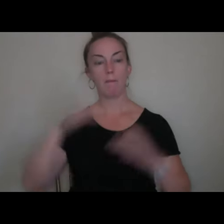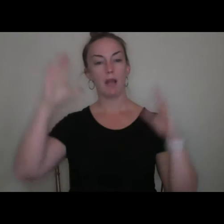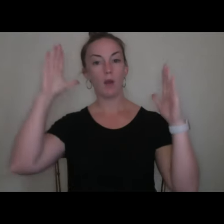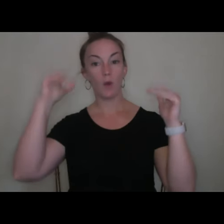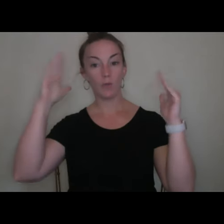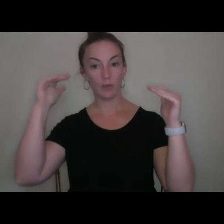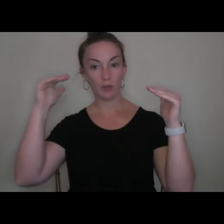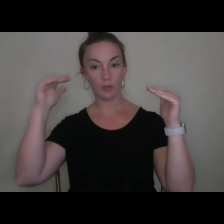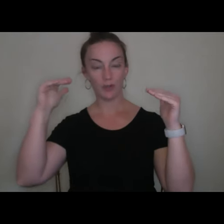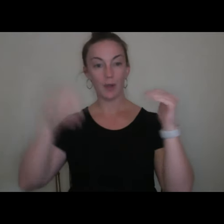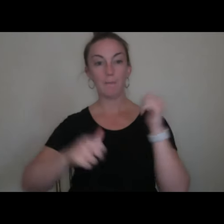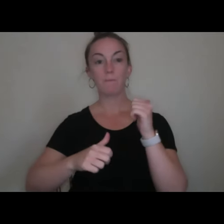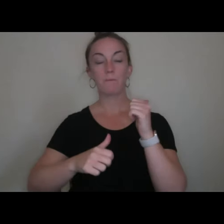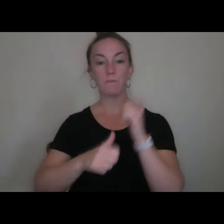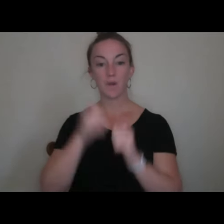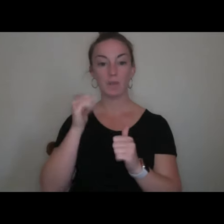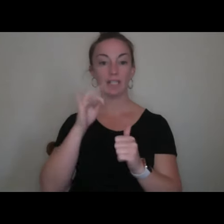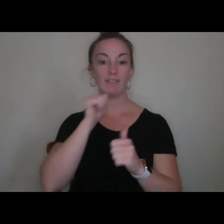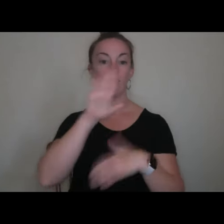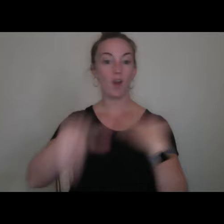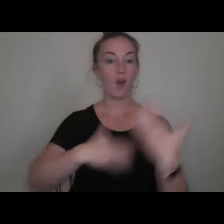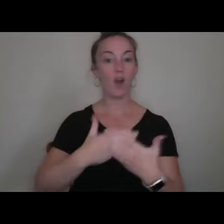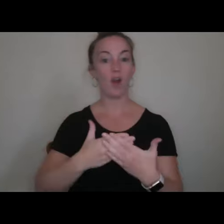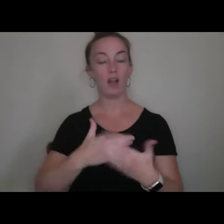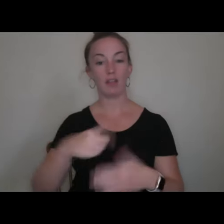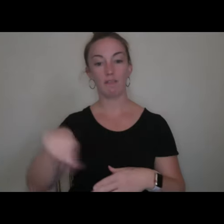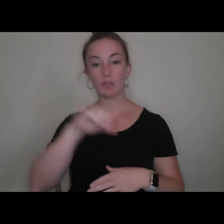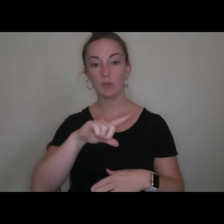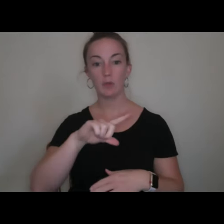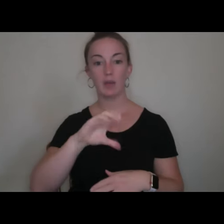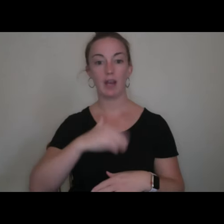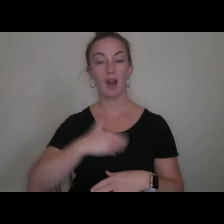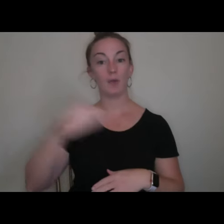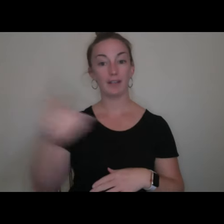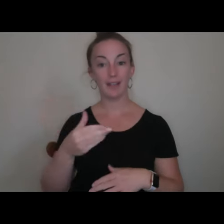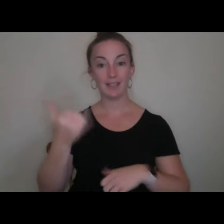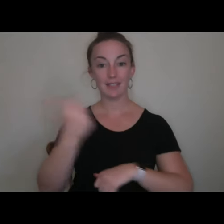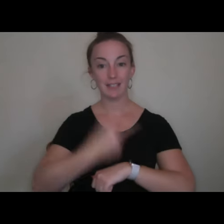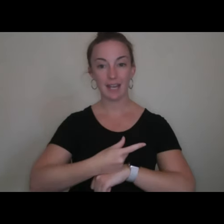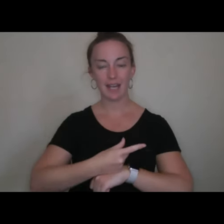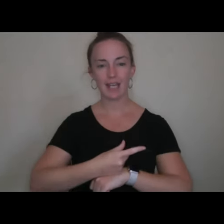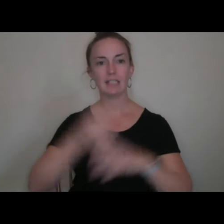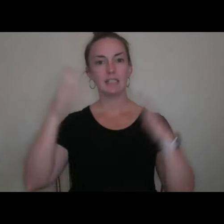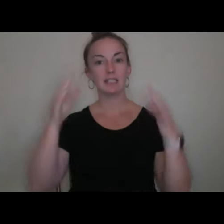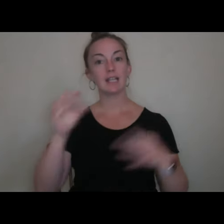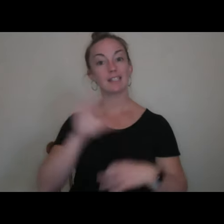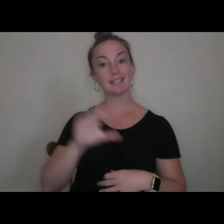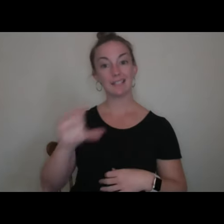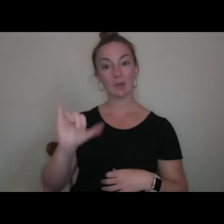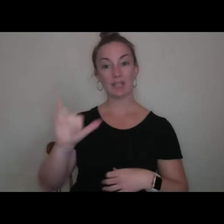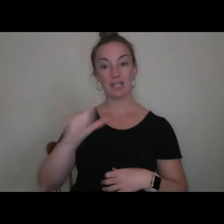that most, if not all of you, of our guests today have decided Center is a place